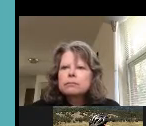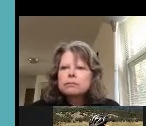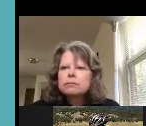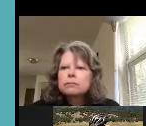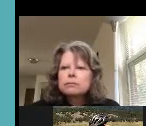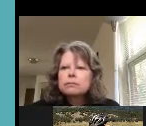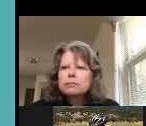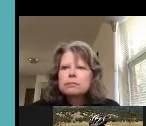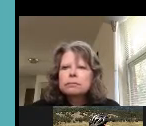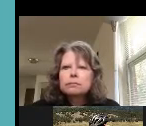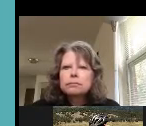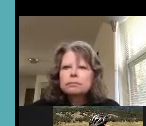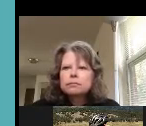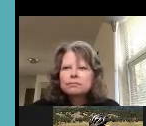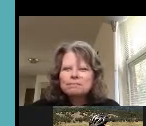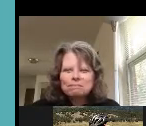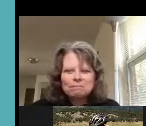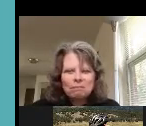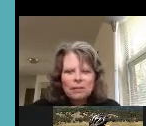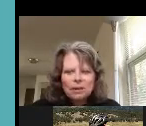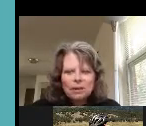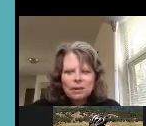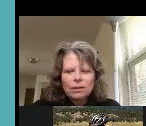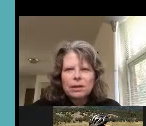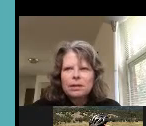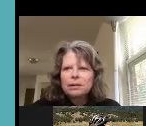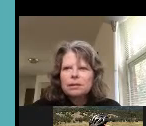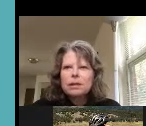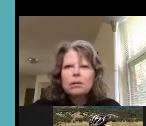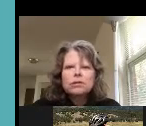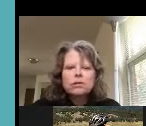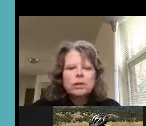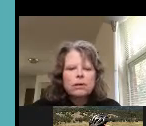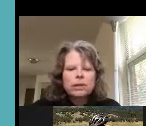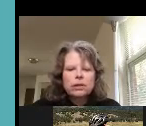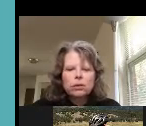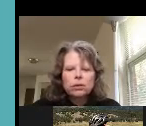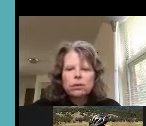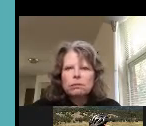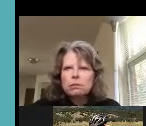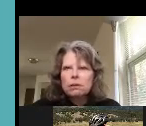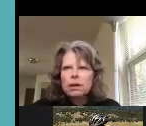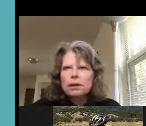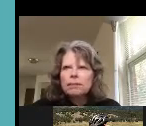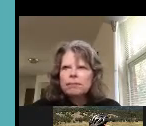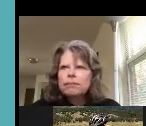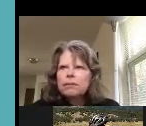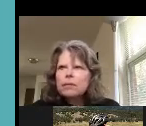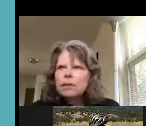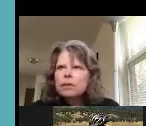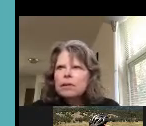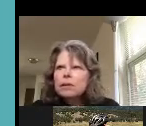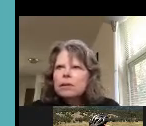great examples sorry i was just looking over so now that you um